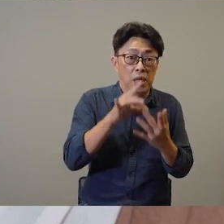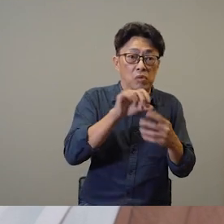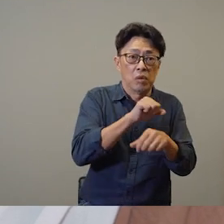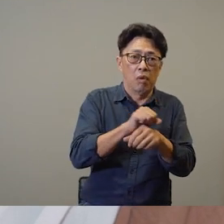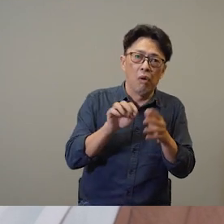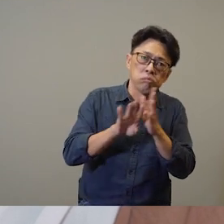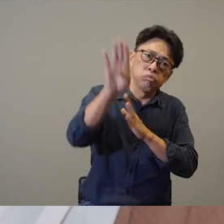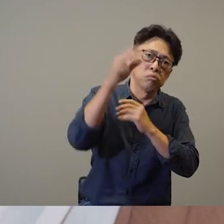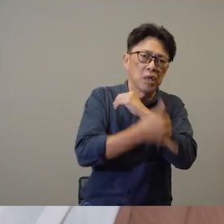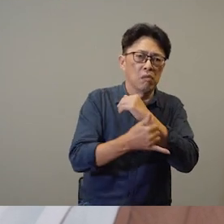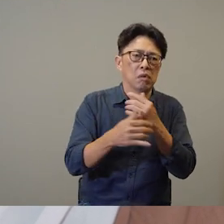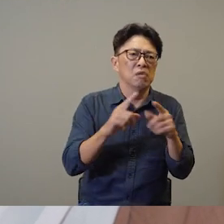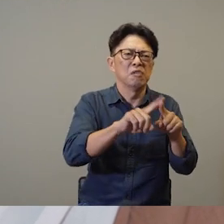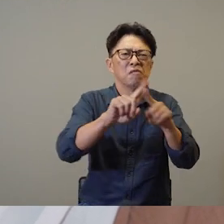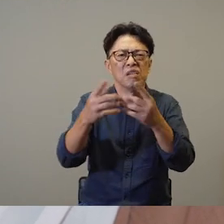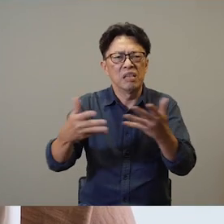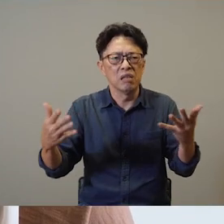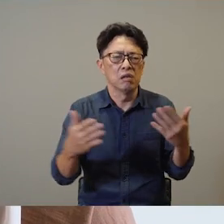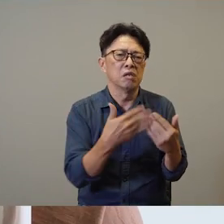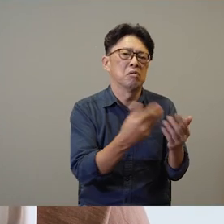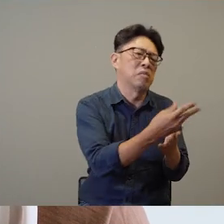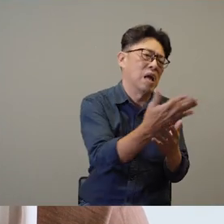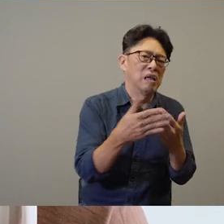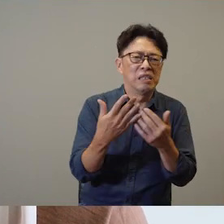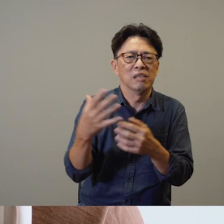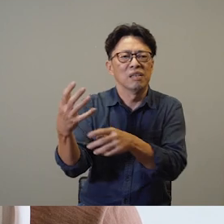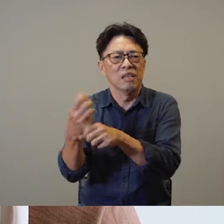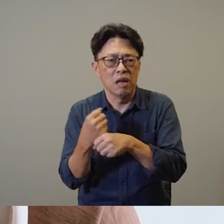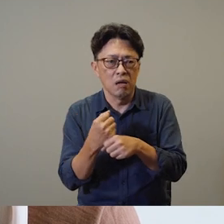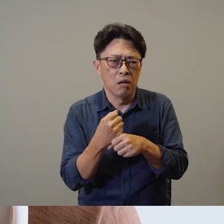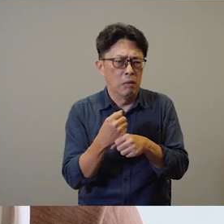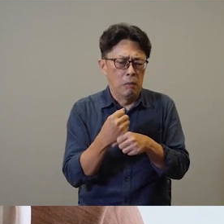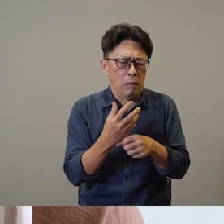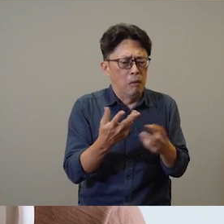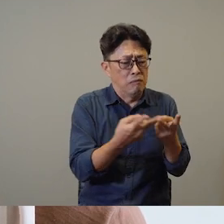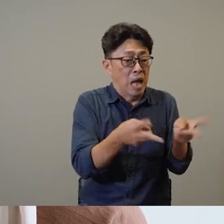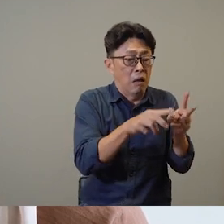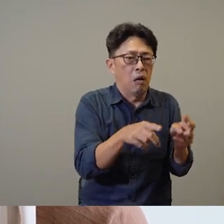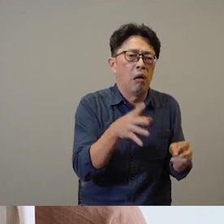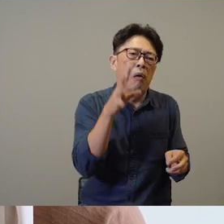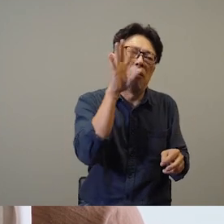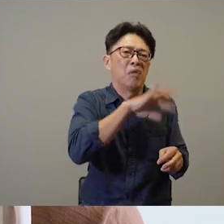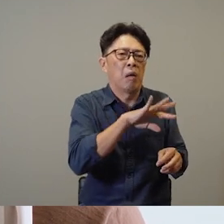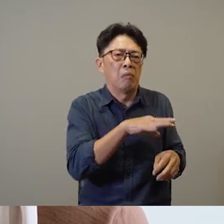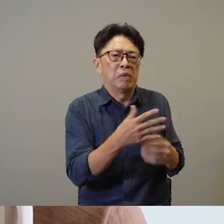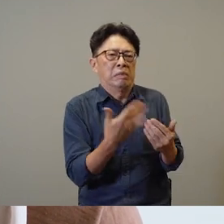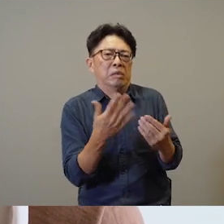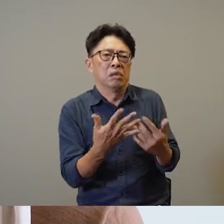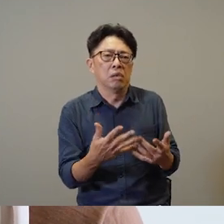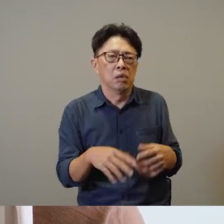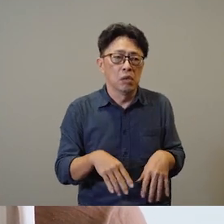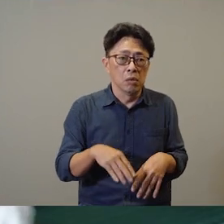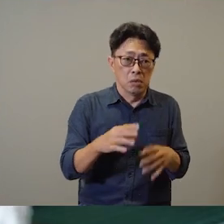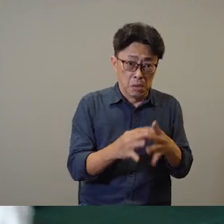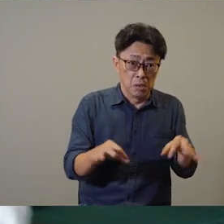since we're living in such a developed country where all of these materials are easily available to us we might overlook